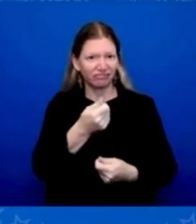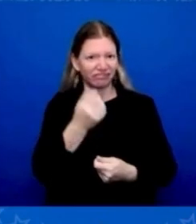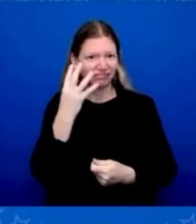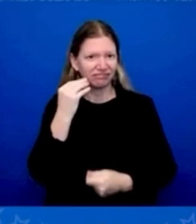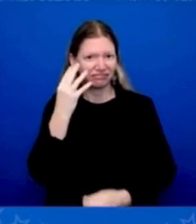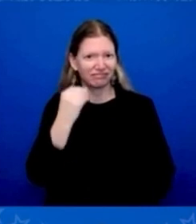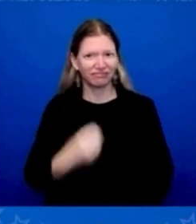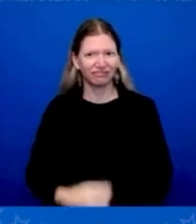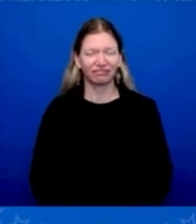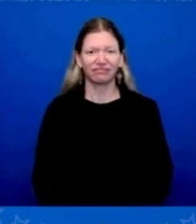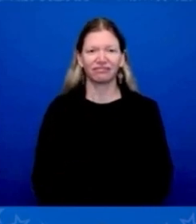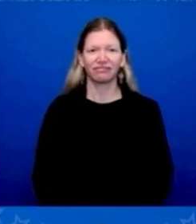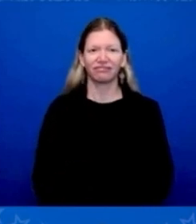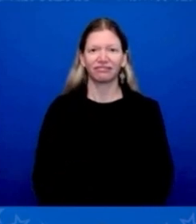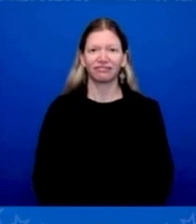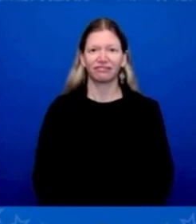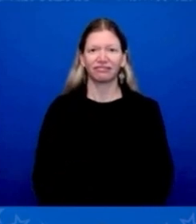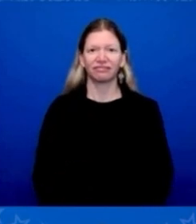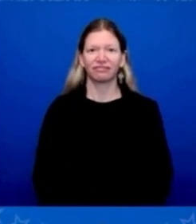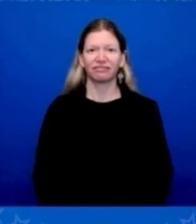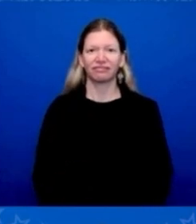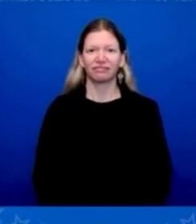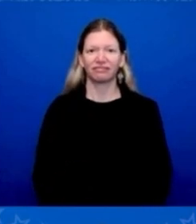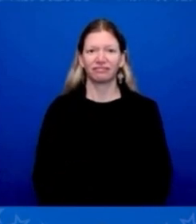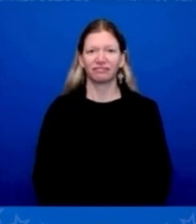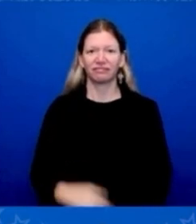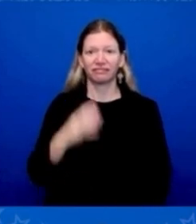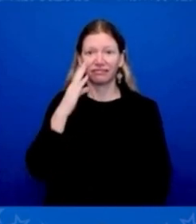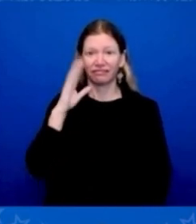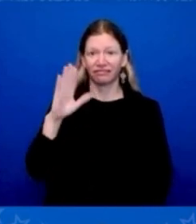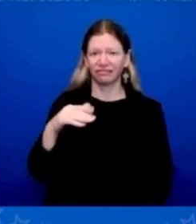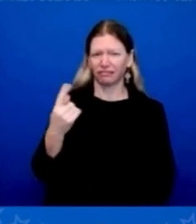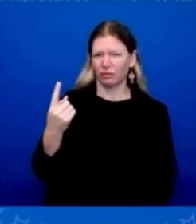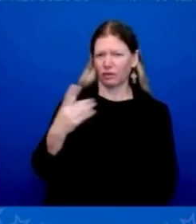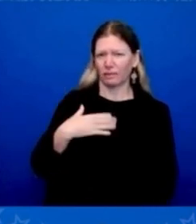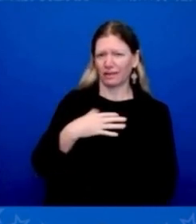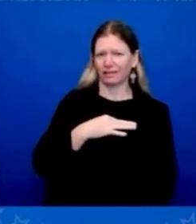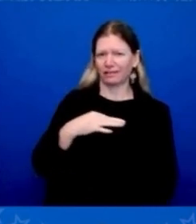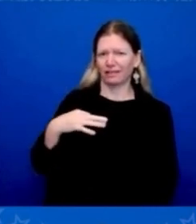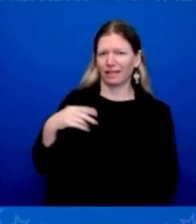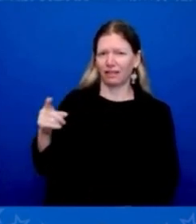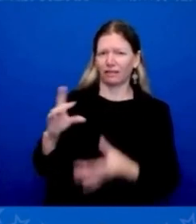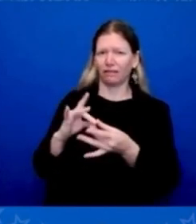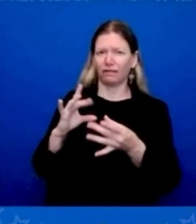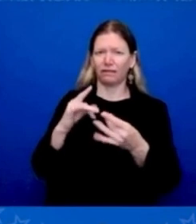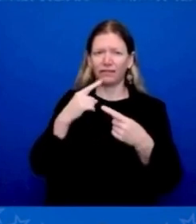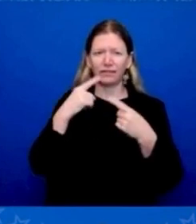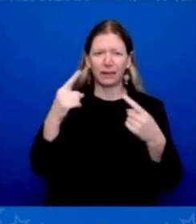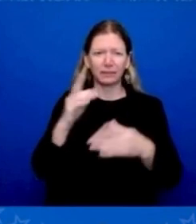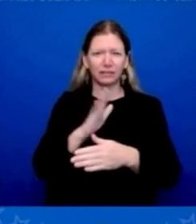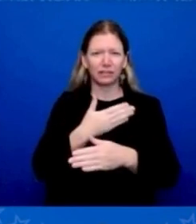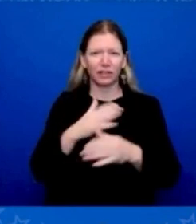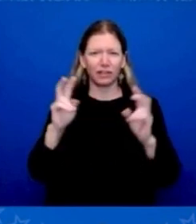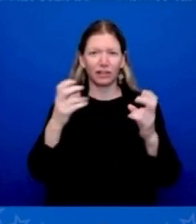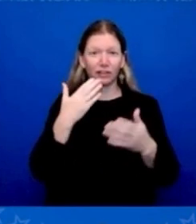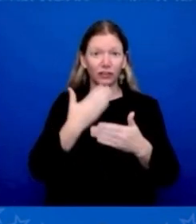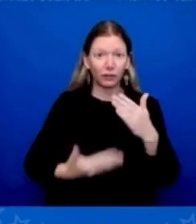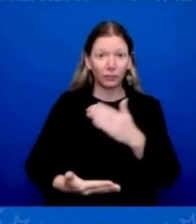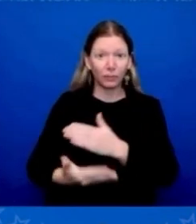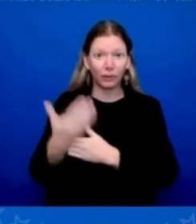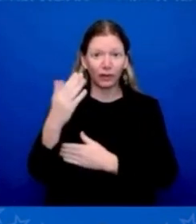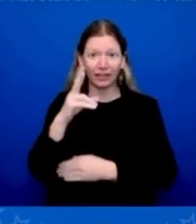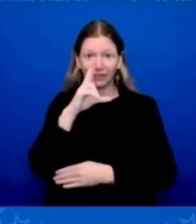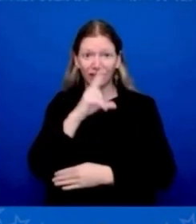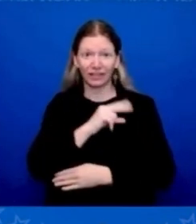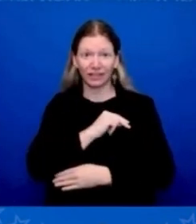you know, there's that one of my staff members said, remember the famous song, you know, good morning, Vietnam? Well, good evening, Vietnam,